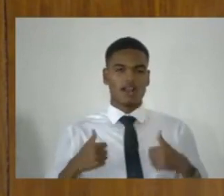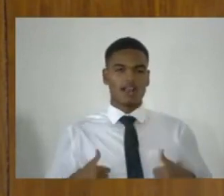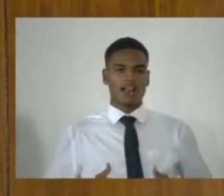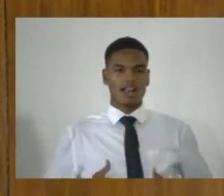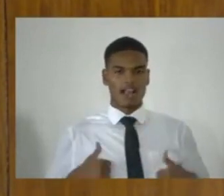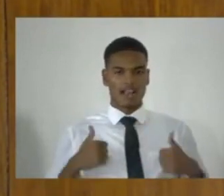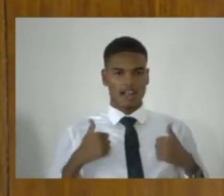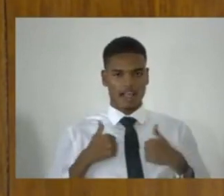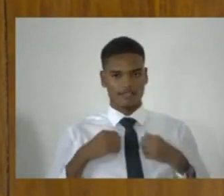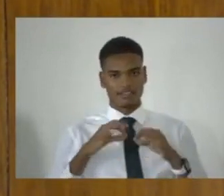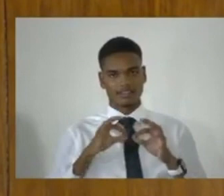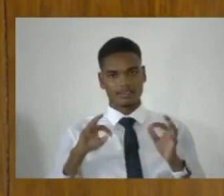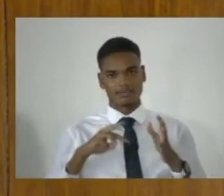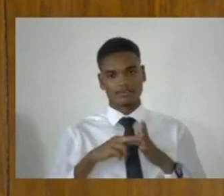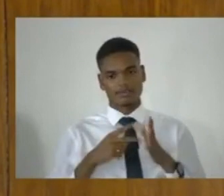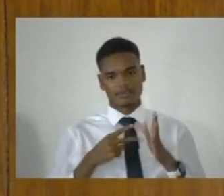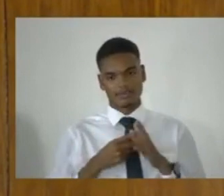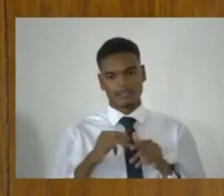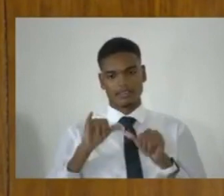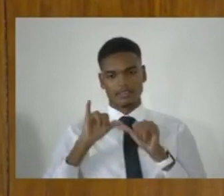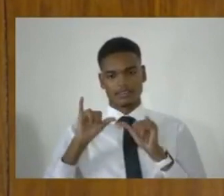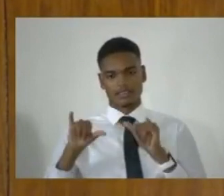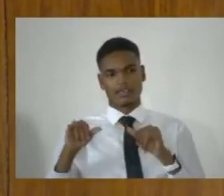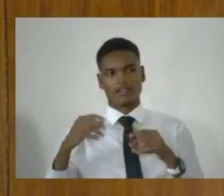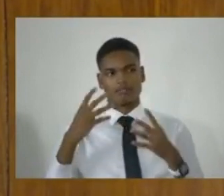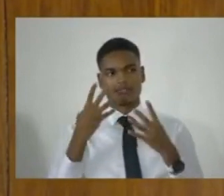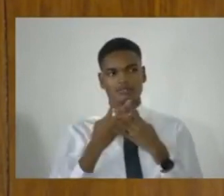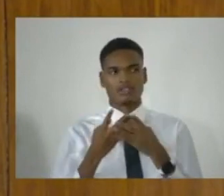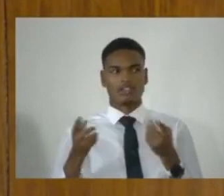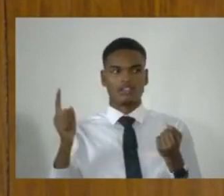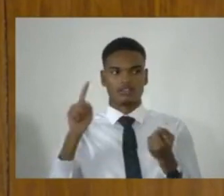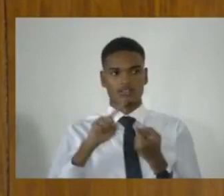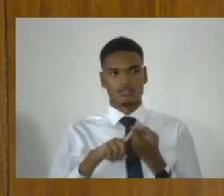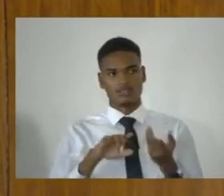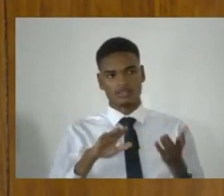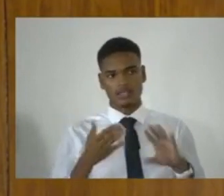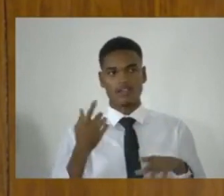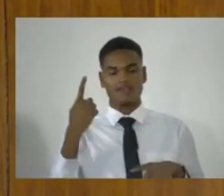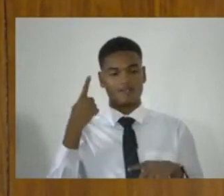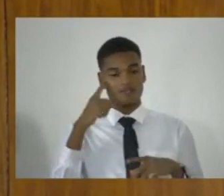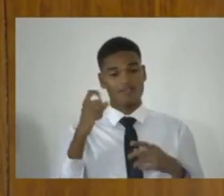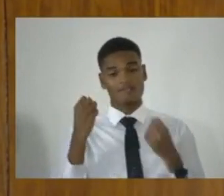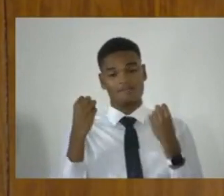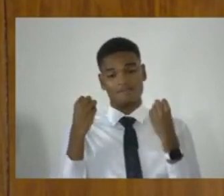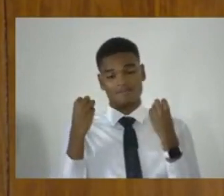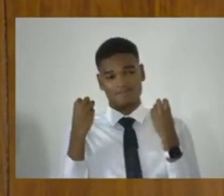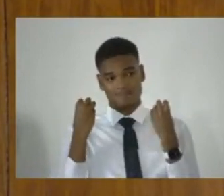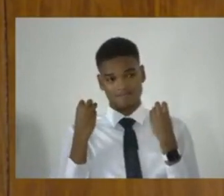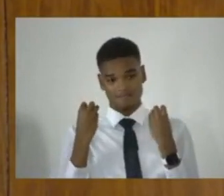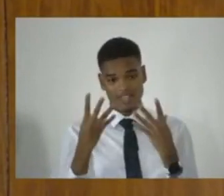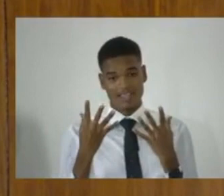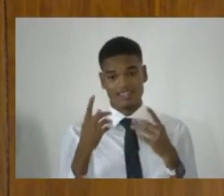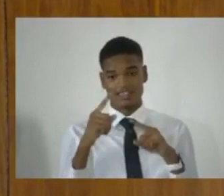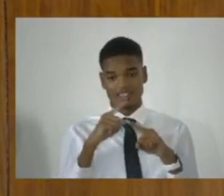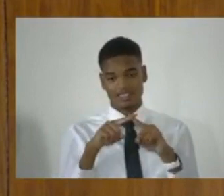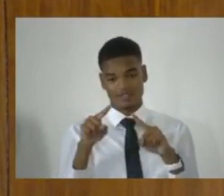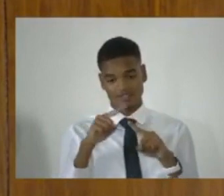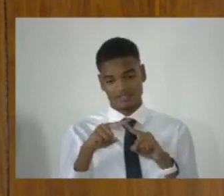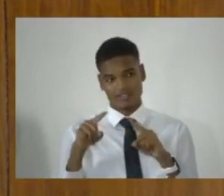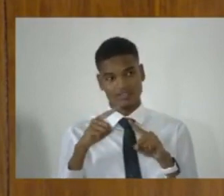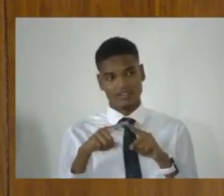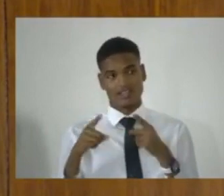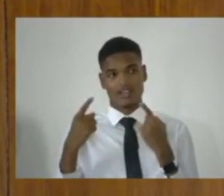for several offences in this act.